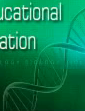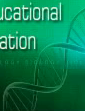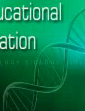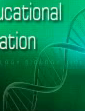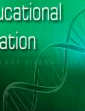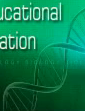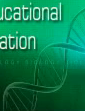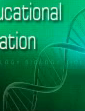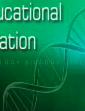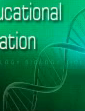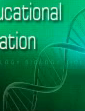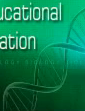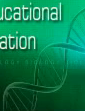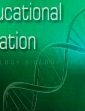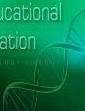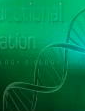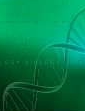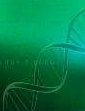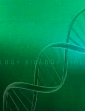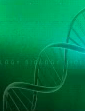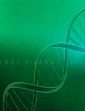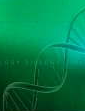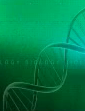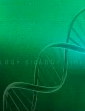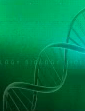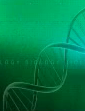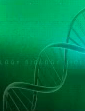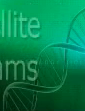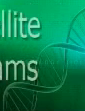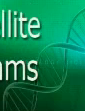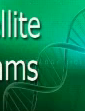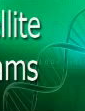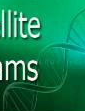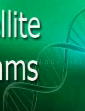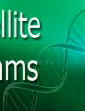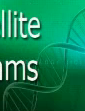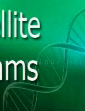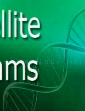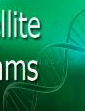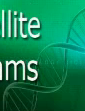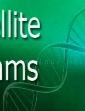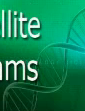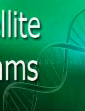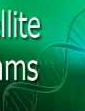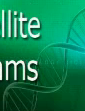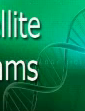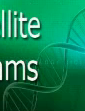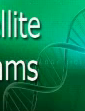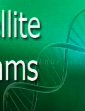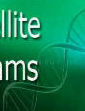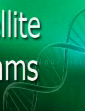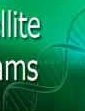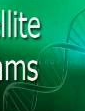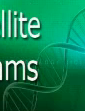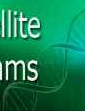Educational Information and Communication Technology presents Educational Satellite Television Programs